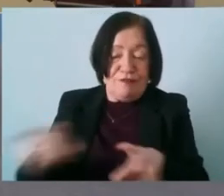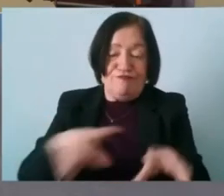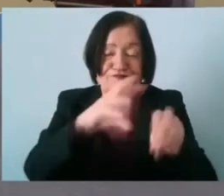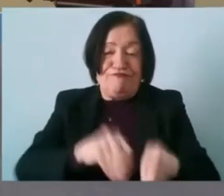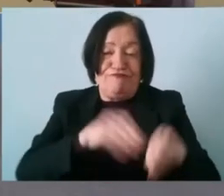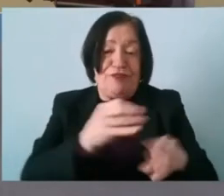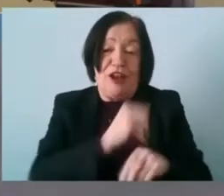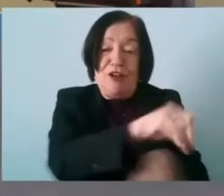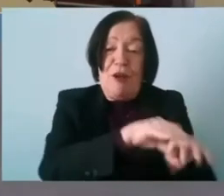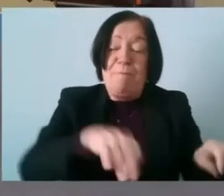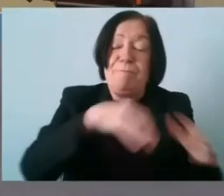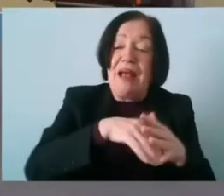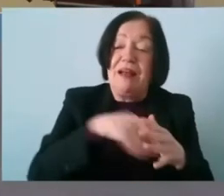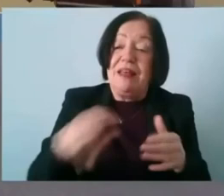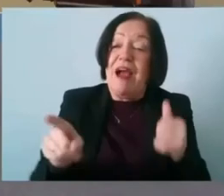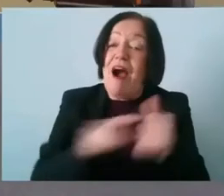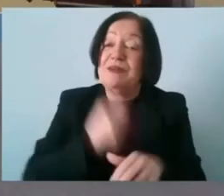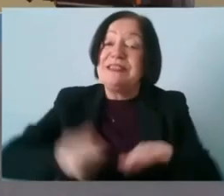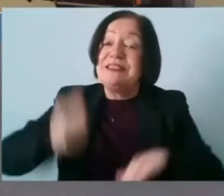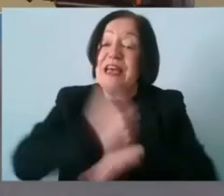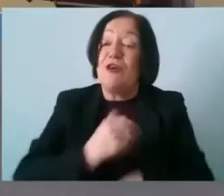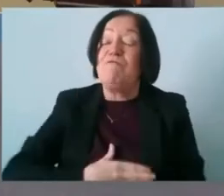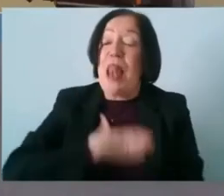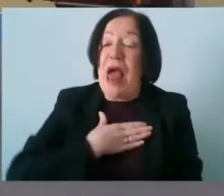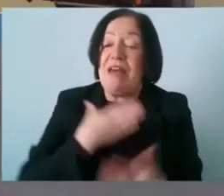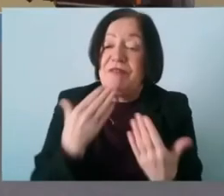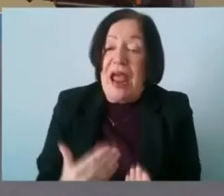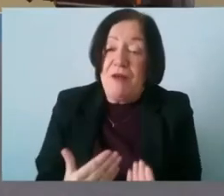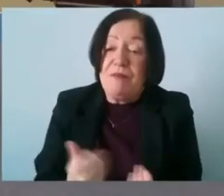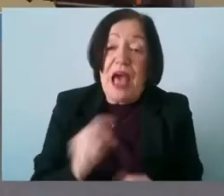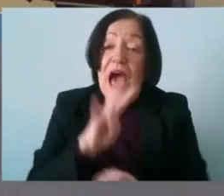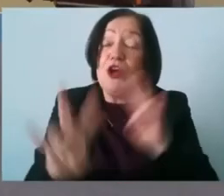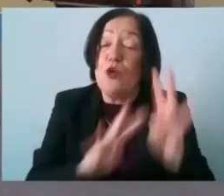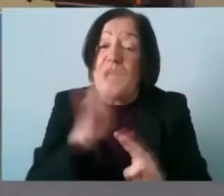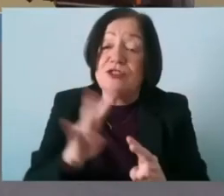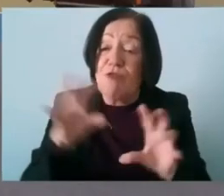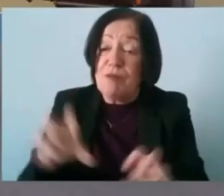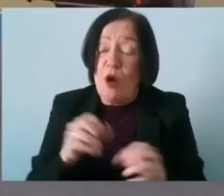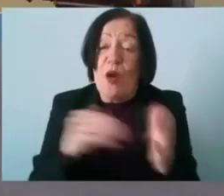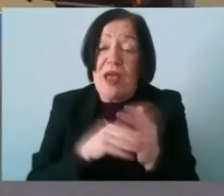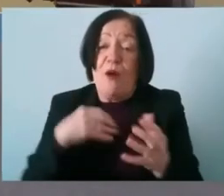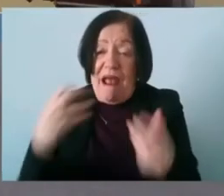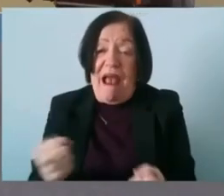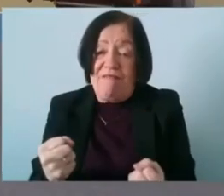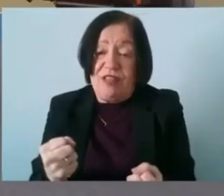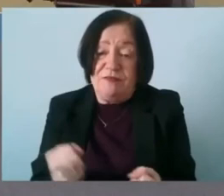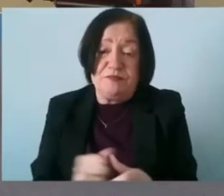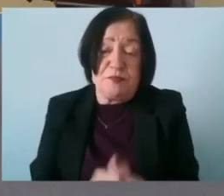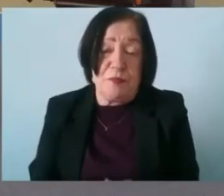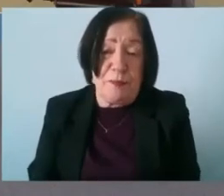you're like well this is automatically set up for life now yeah um if anyone has any questions from the audience oh yeah we have oh we have a microphone already